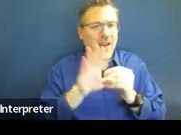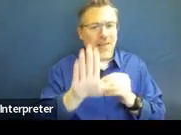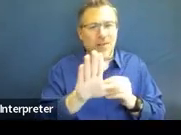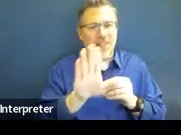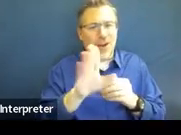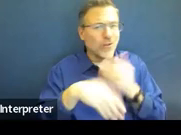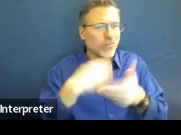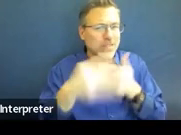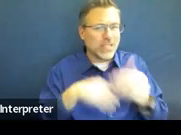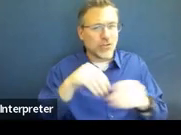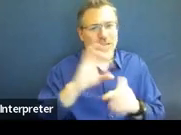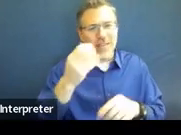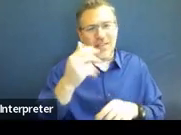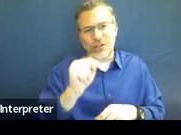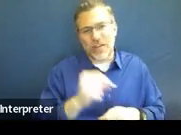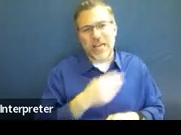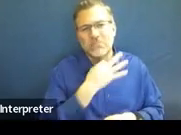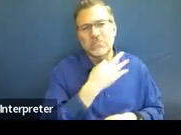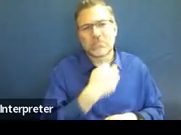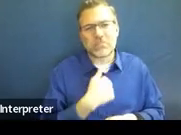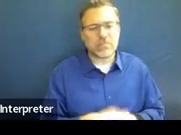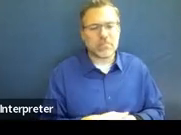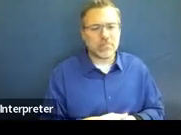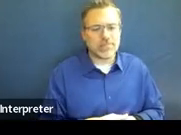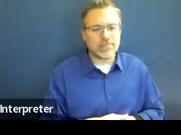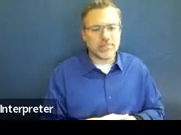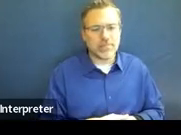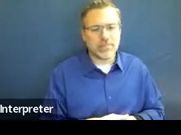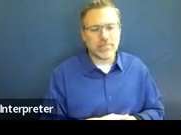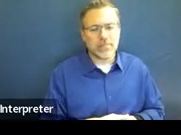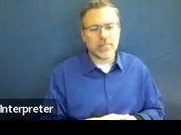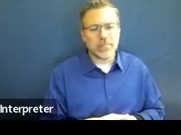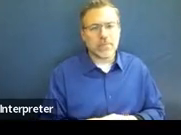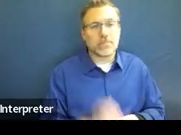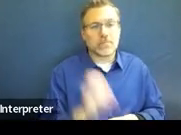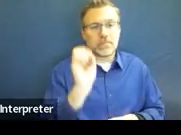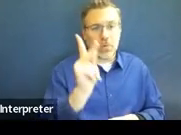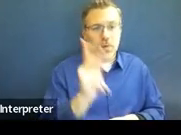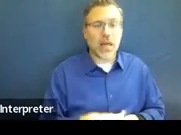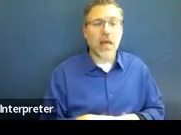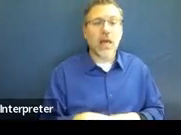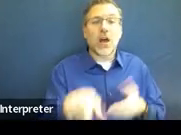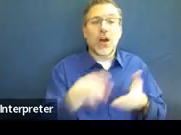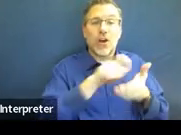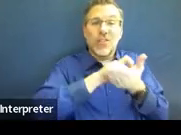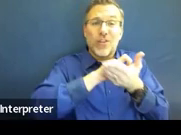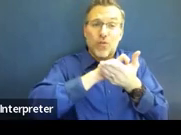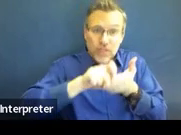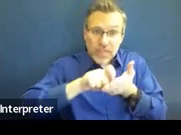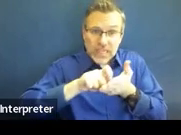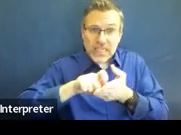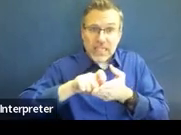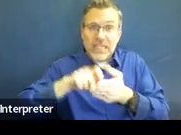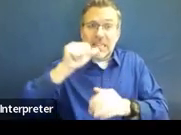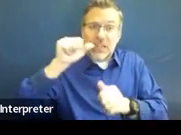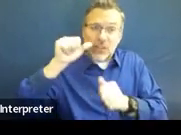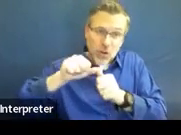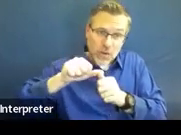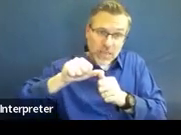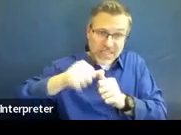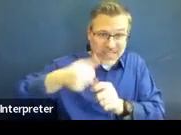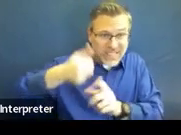All right. So the written notice is a federal